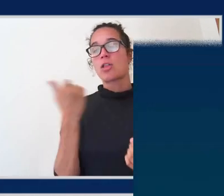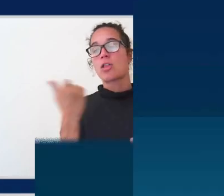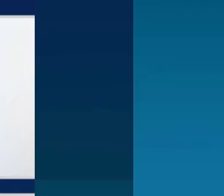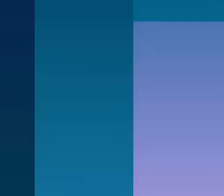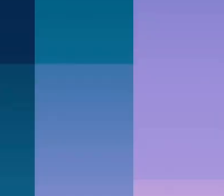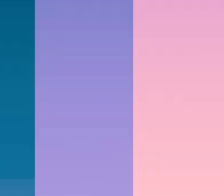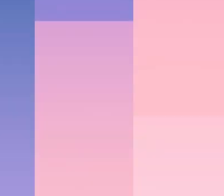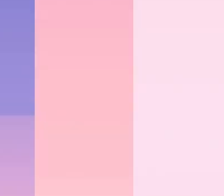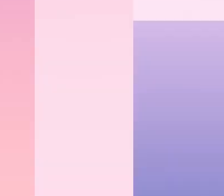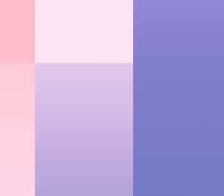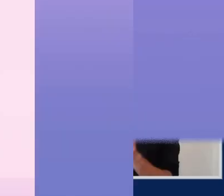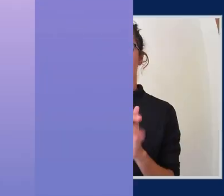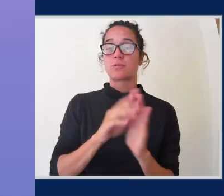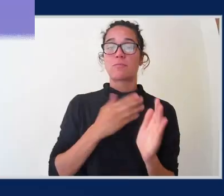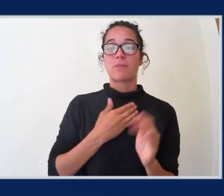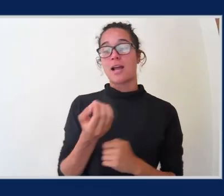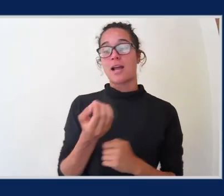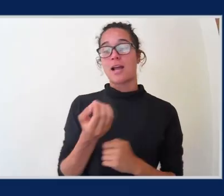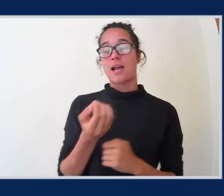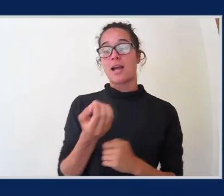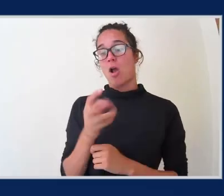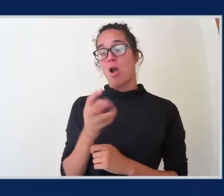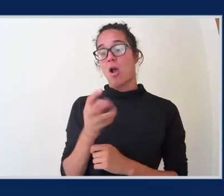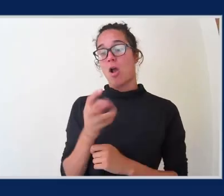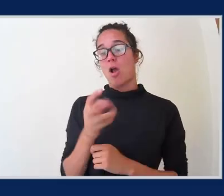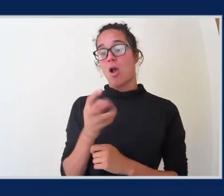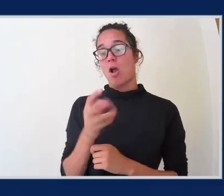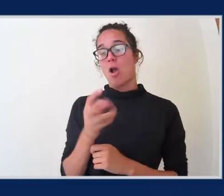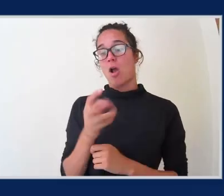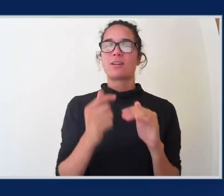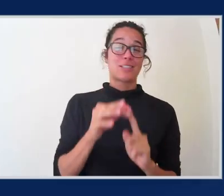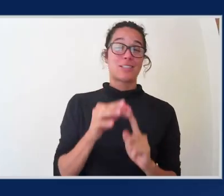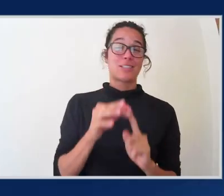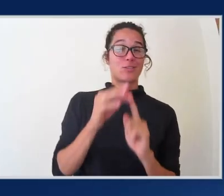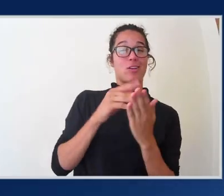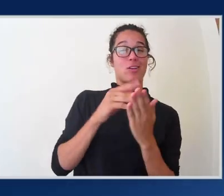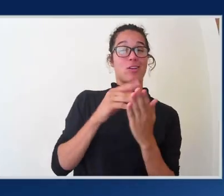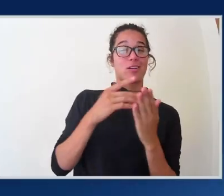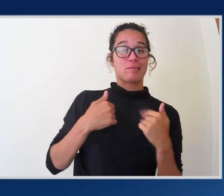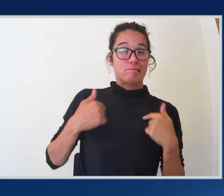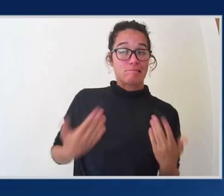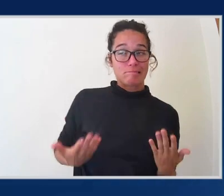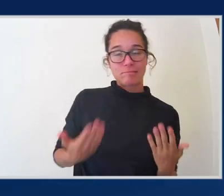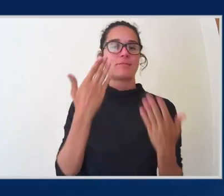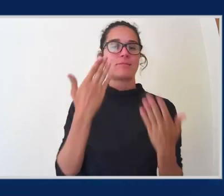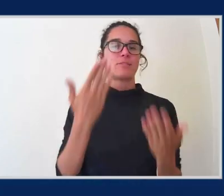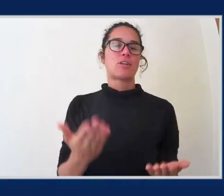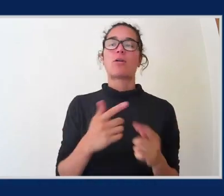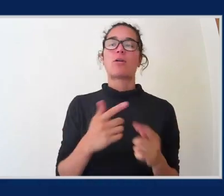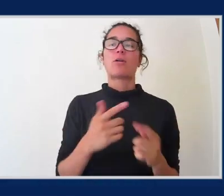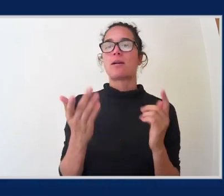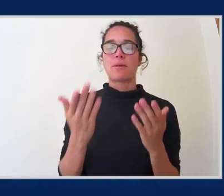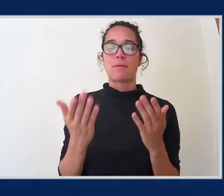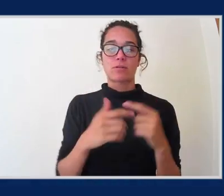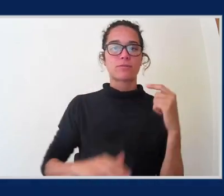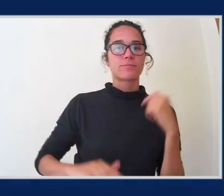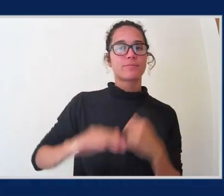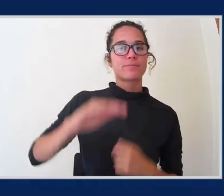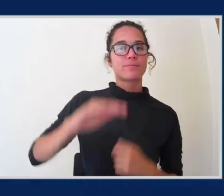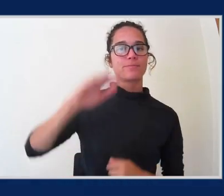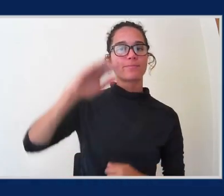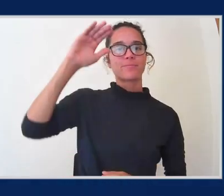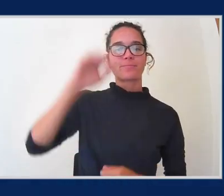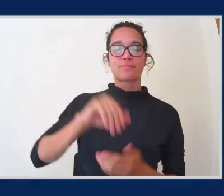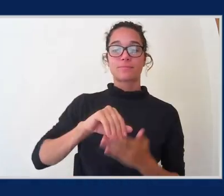I'm not going to say I'm a unique learner, but it was probably difficult to have me as a student when I was growing up, so sorry teachers. It might have been,